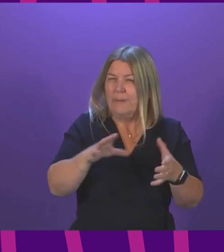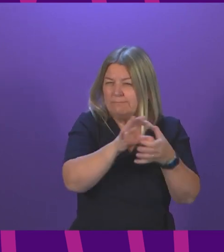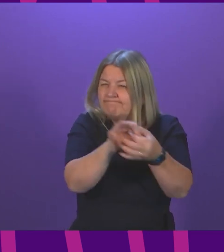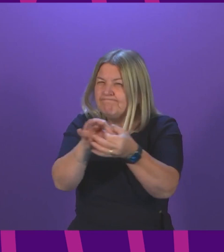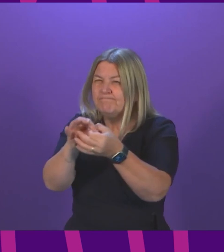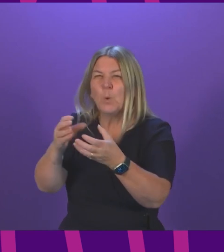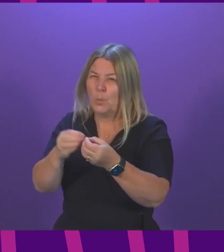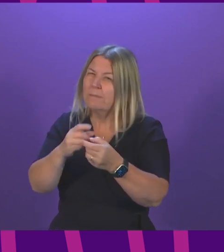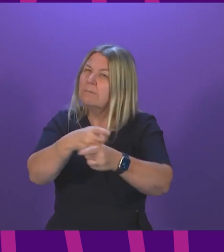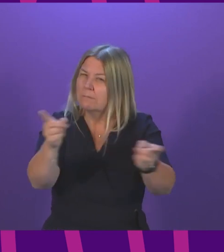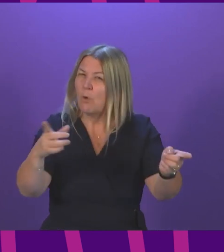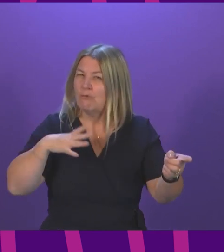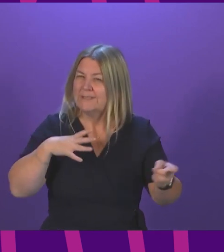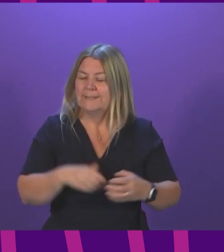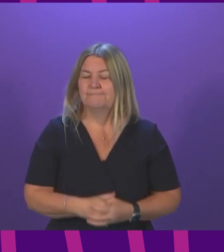by Sue Webber.